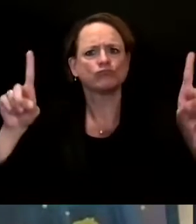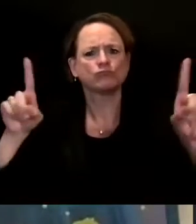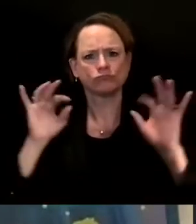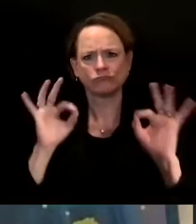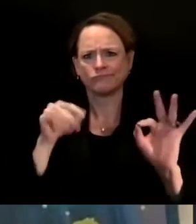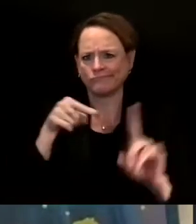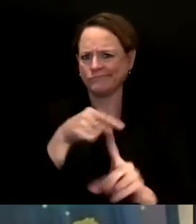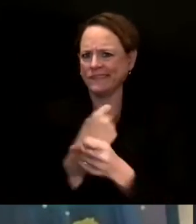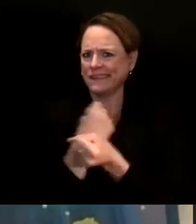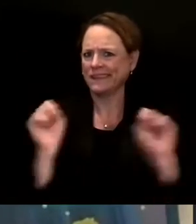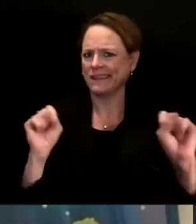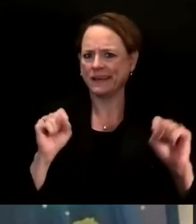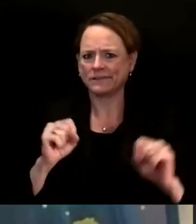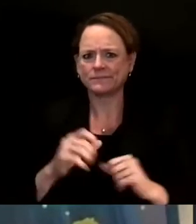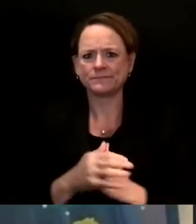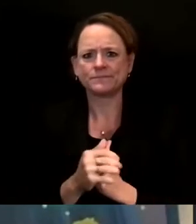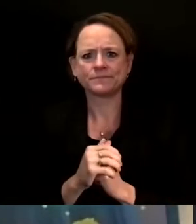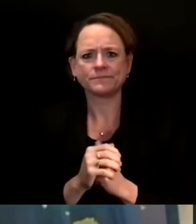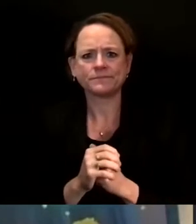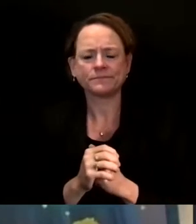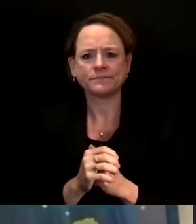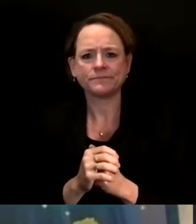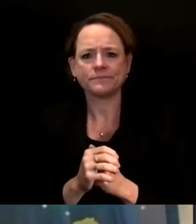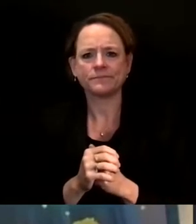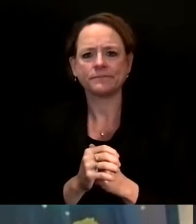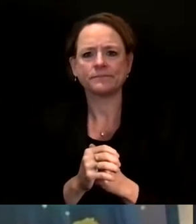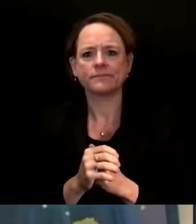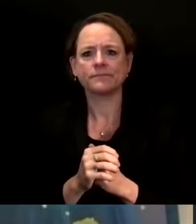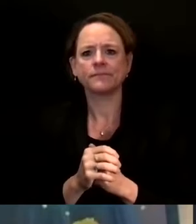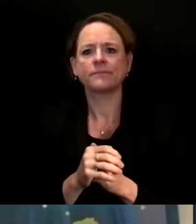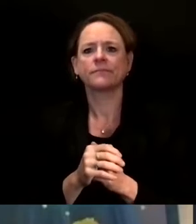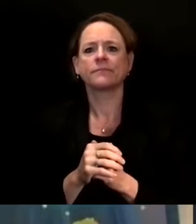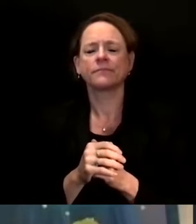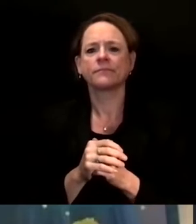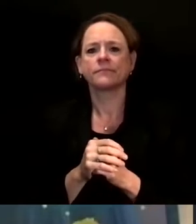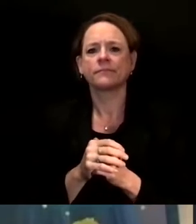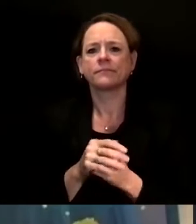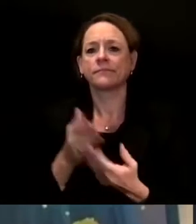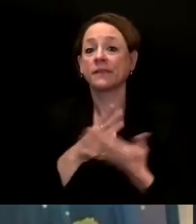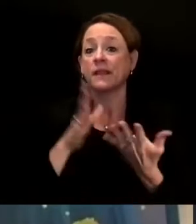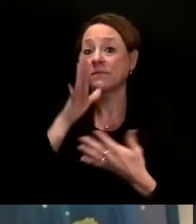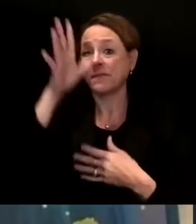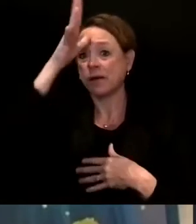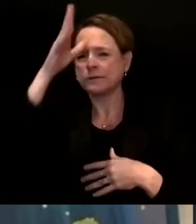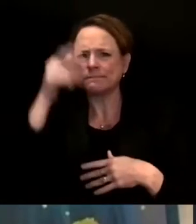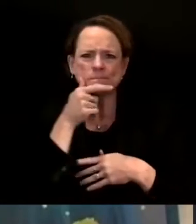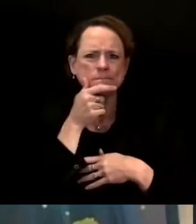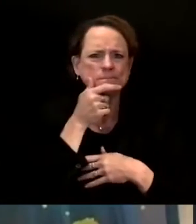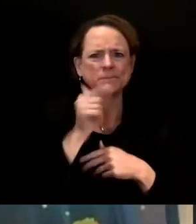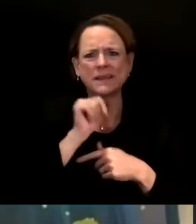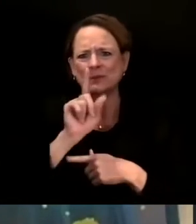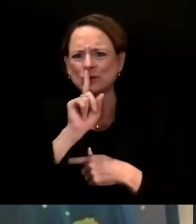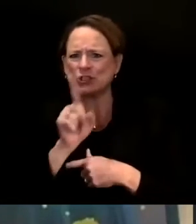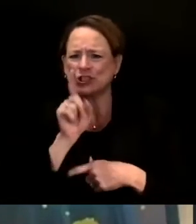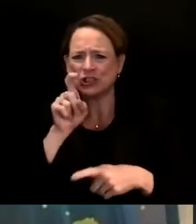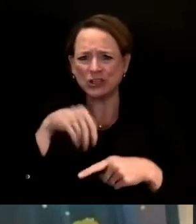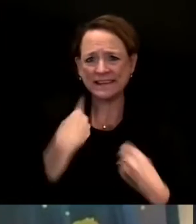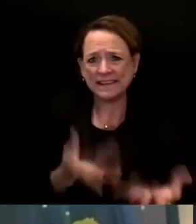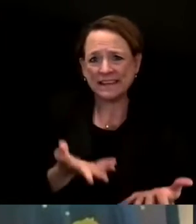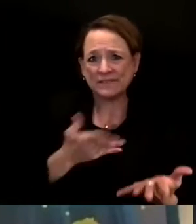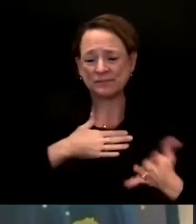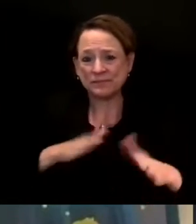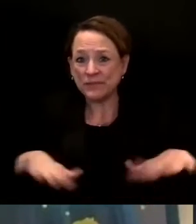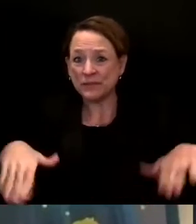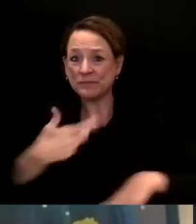parent, I encourage you to reach out to your child's pediatrician to get answers and learn more about why they recommend